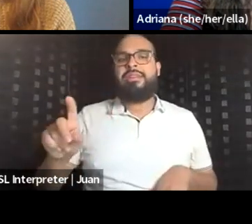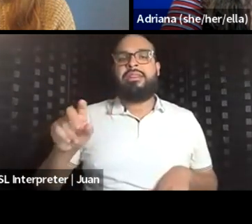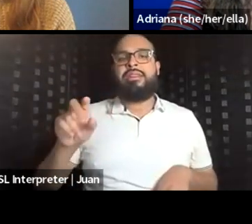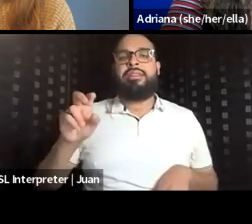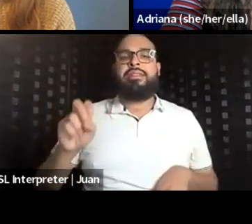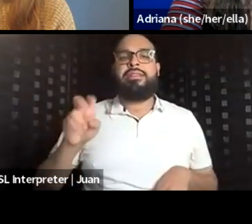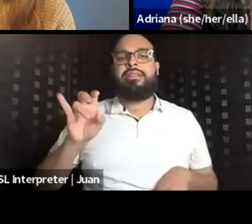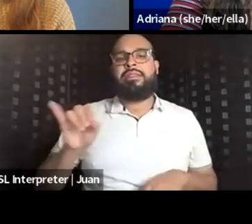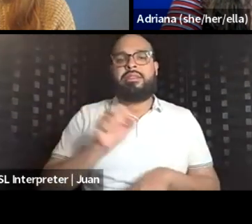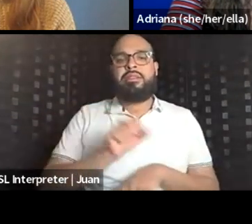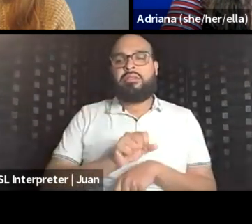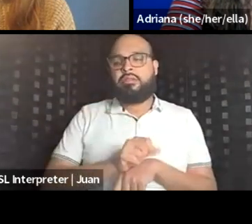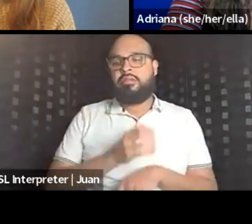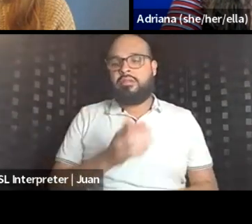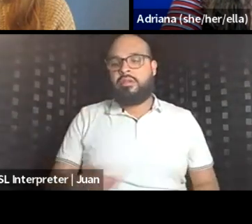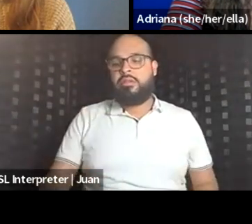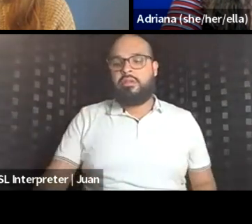work.